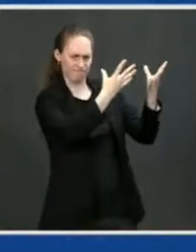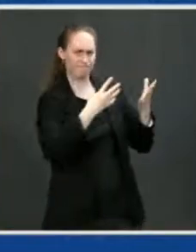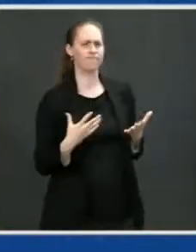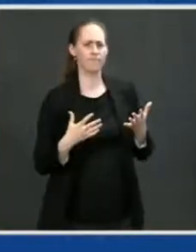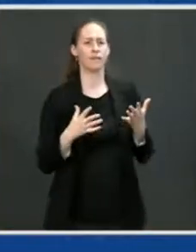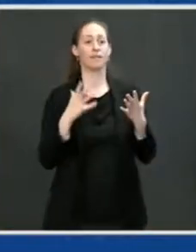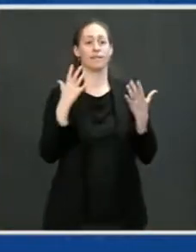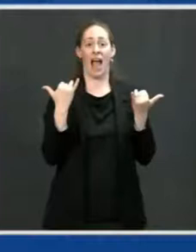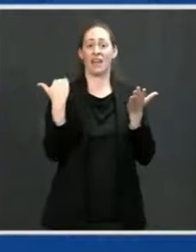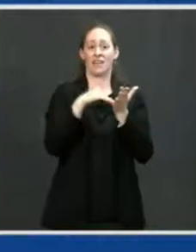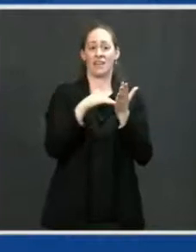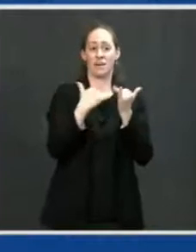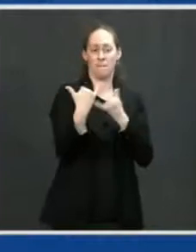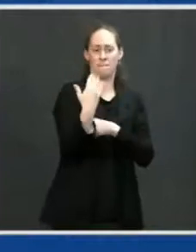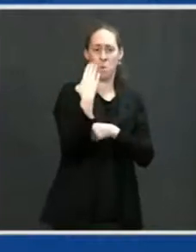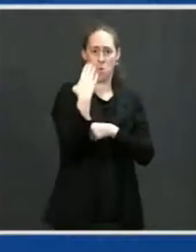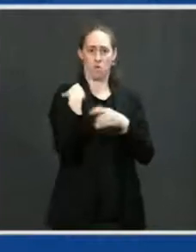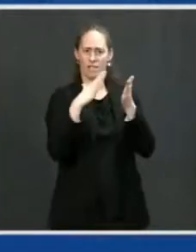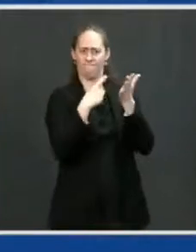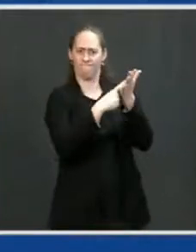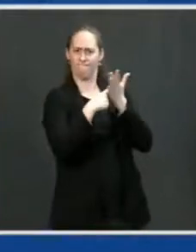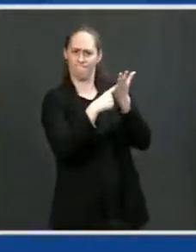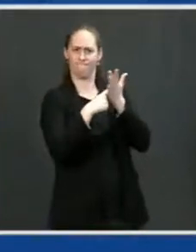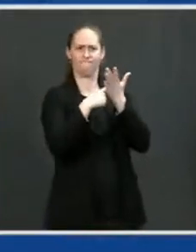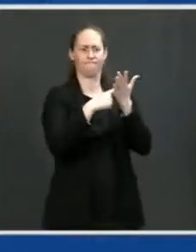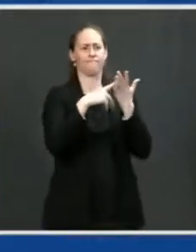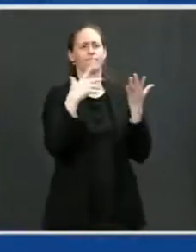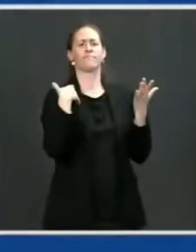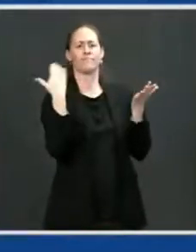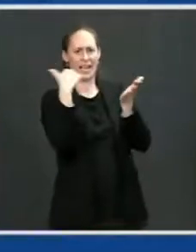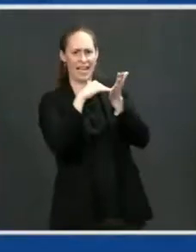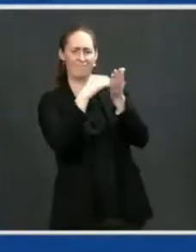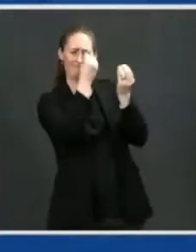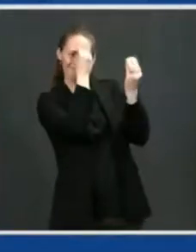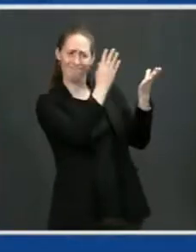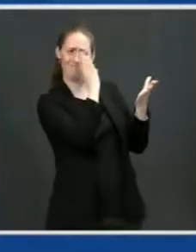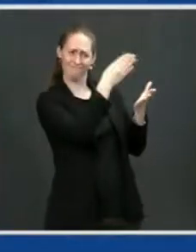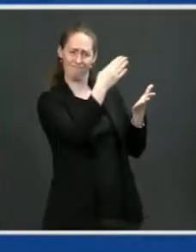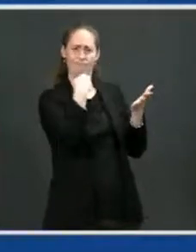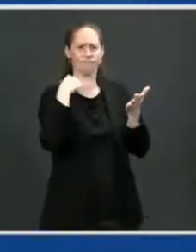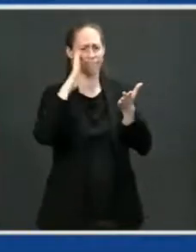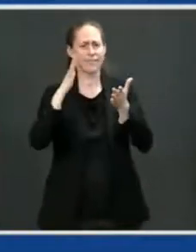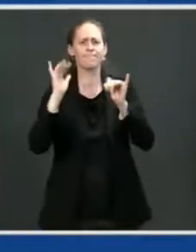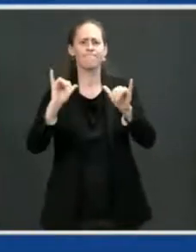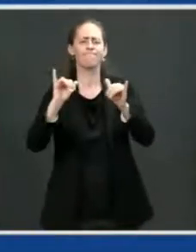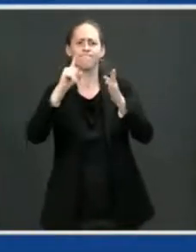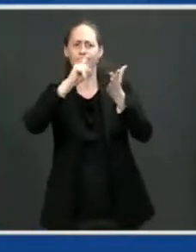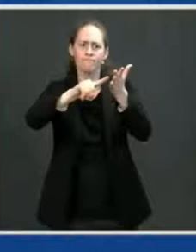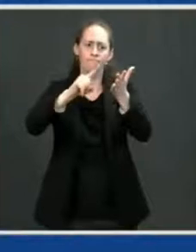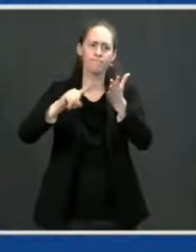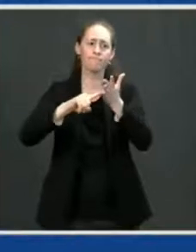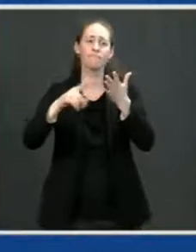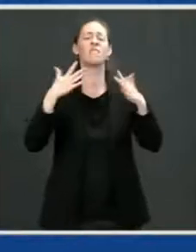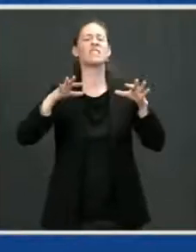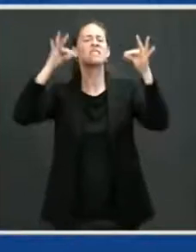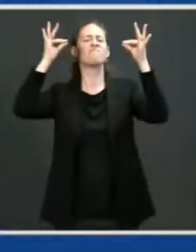would shortly be responding in a measure in a proportionate way because we concluded that they had interfered in the election and SolarWinds was